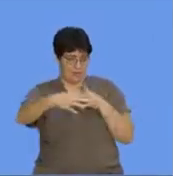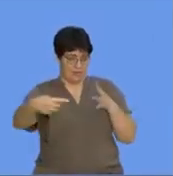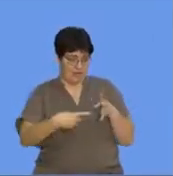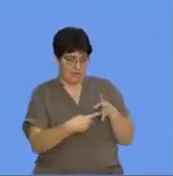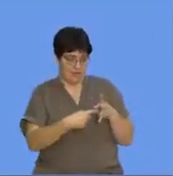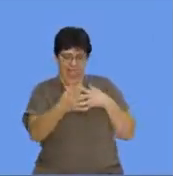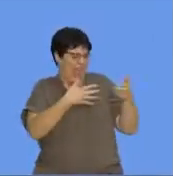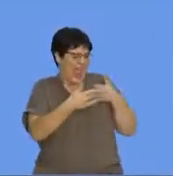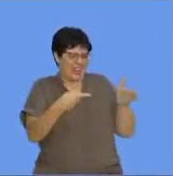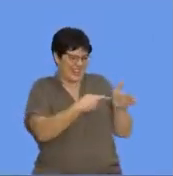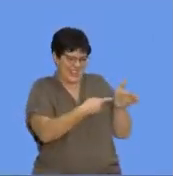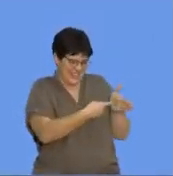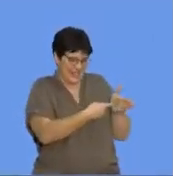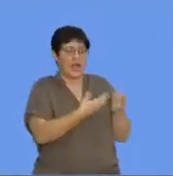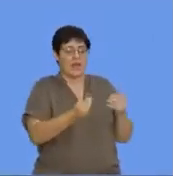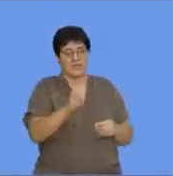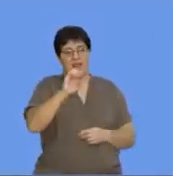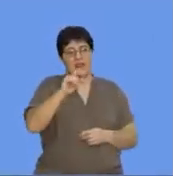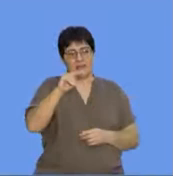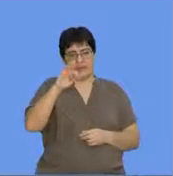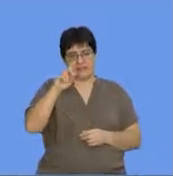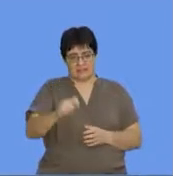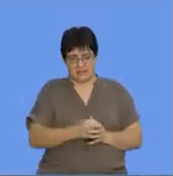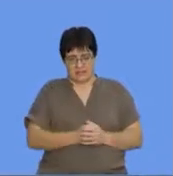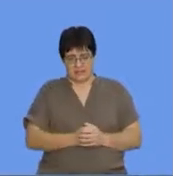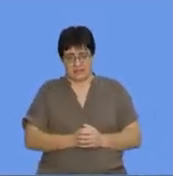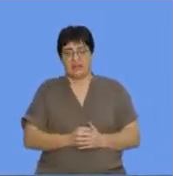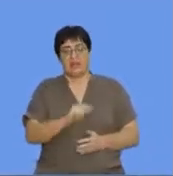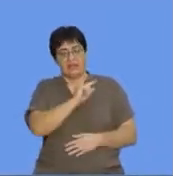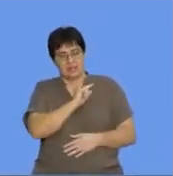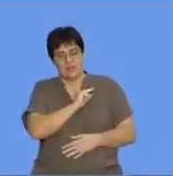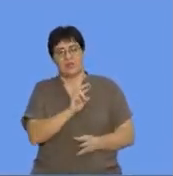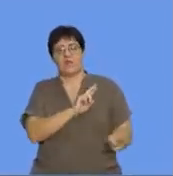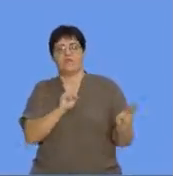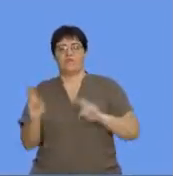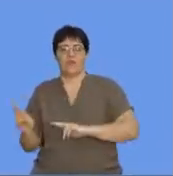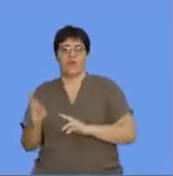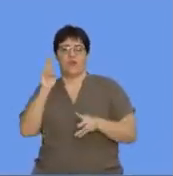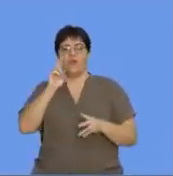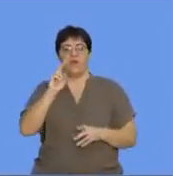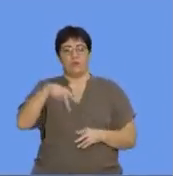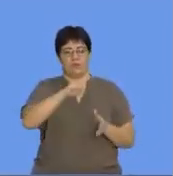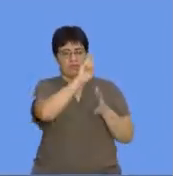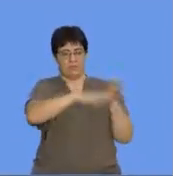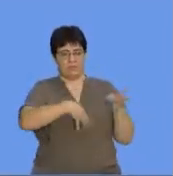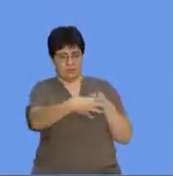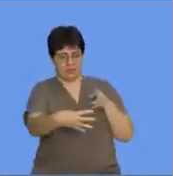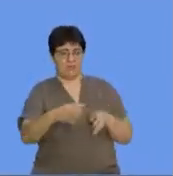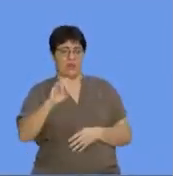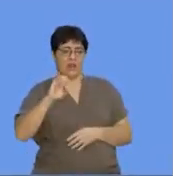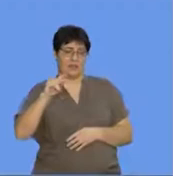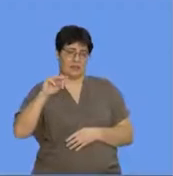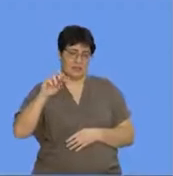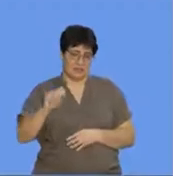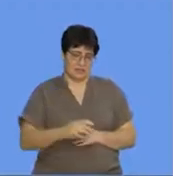table is actually an element. So hence we'll refer to it as the periodic table of element. OK. So it